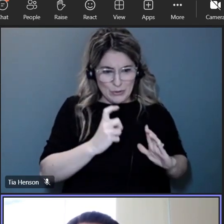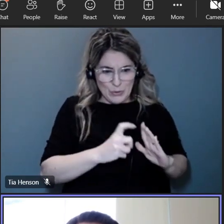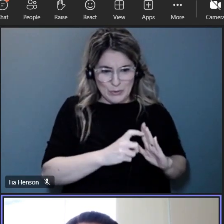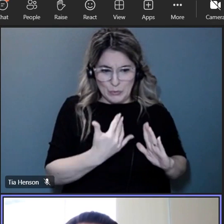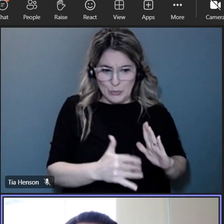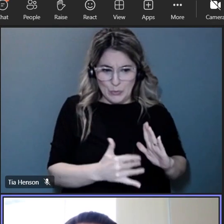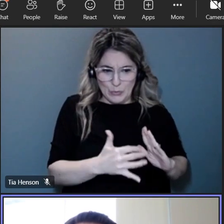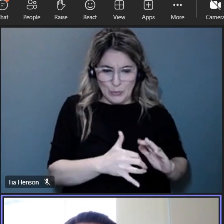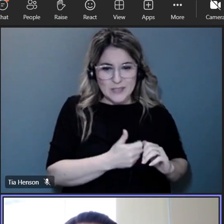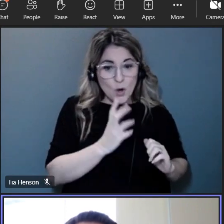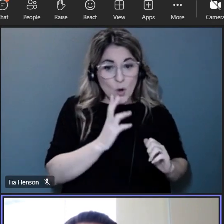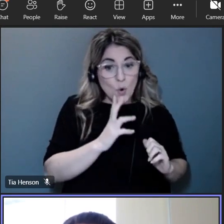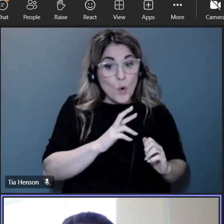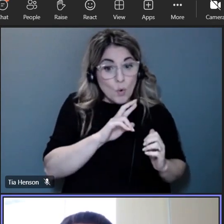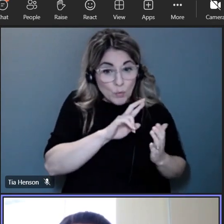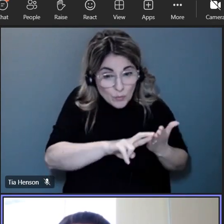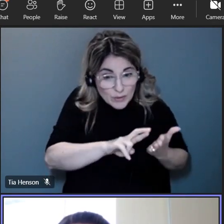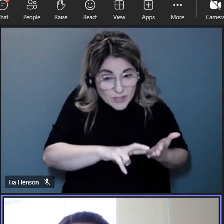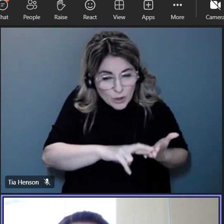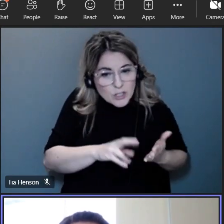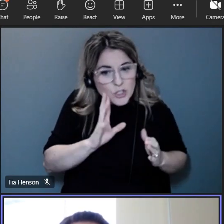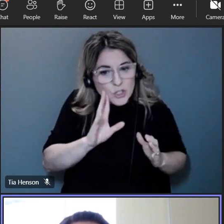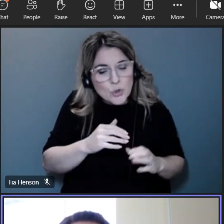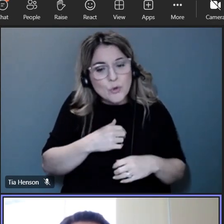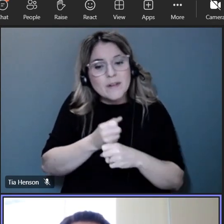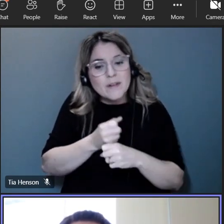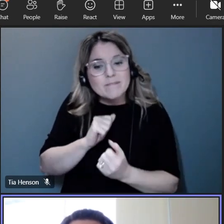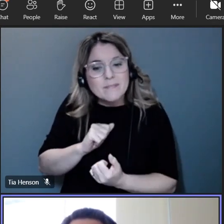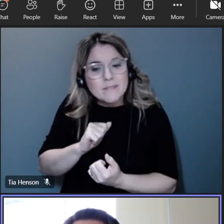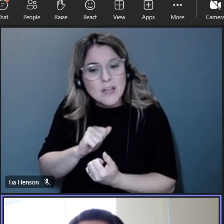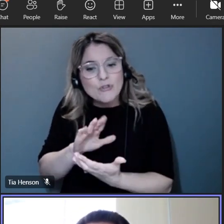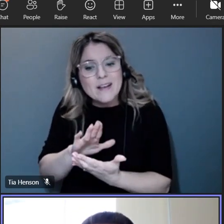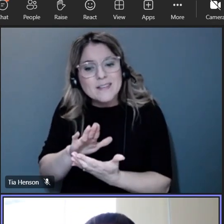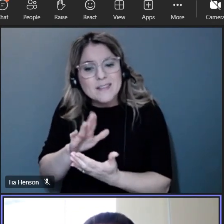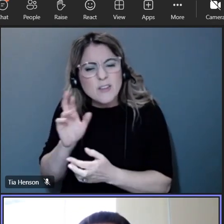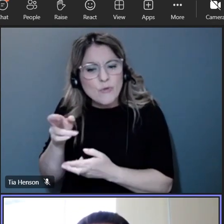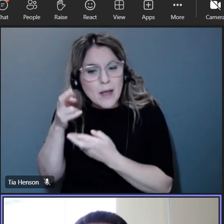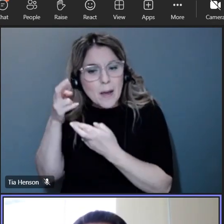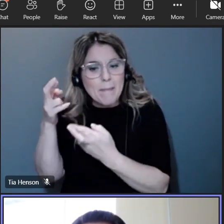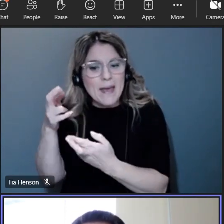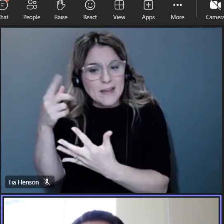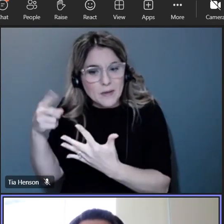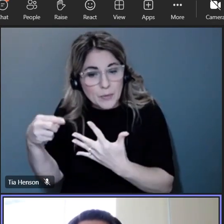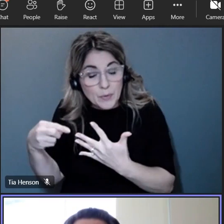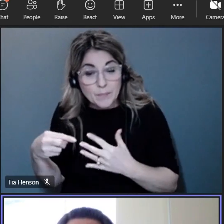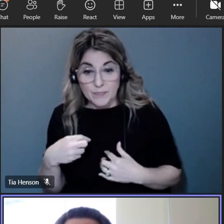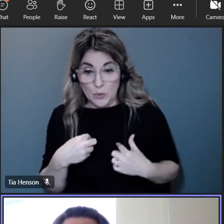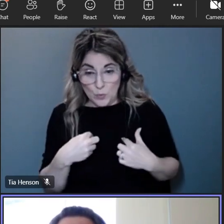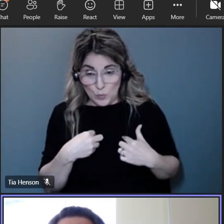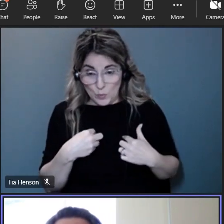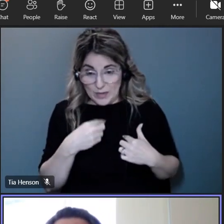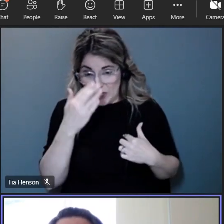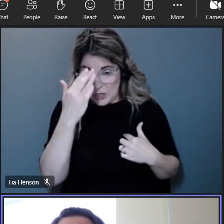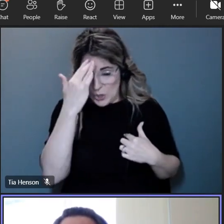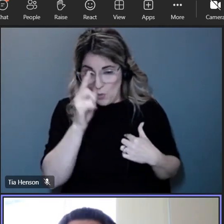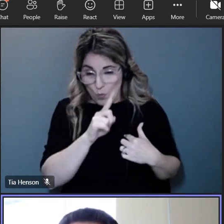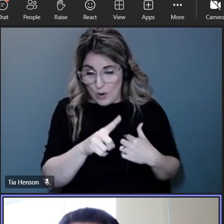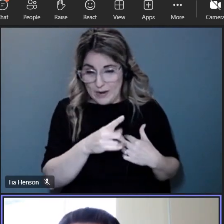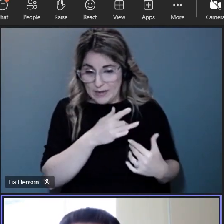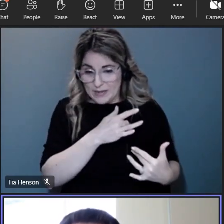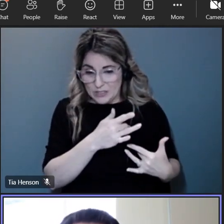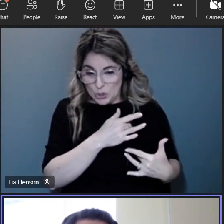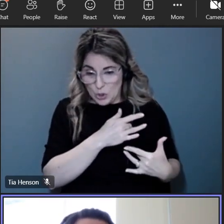it and that certainly is the category that the policy brief falls under um we knew of a concern and so we were trying to think through